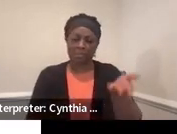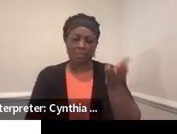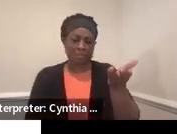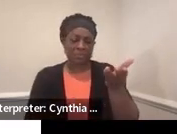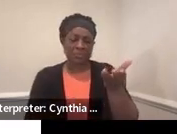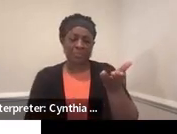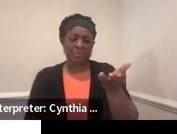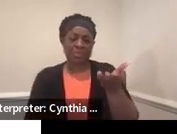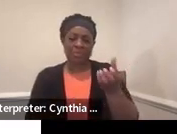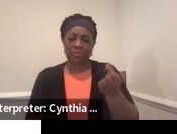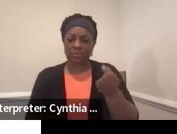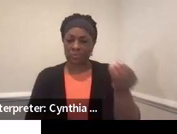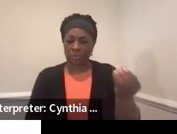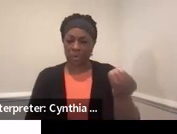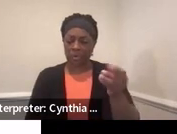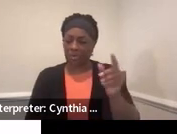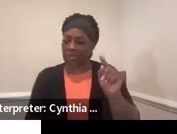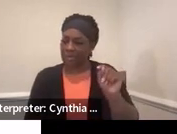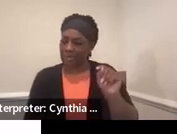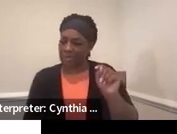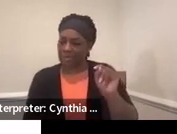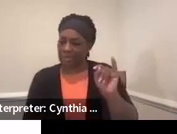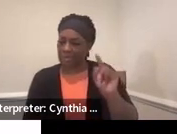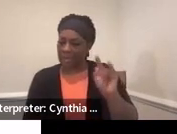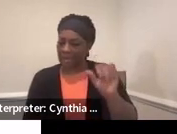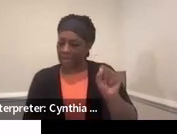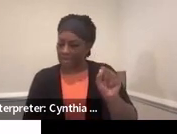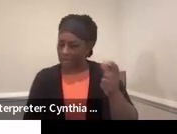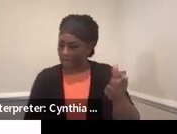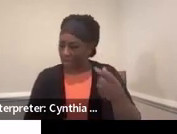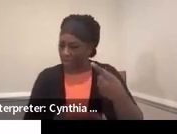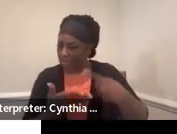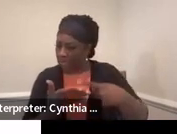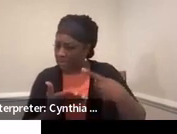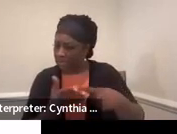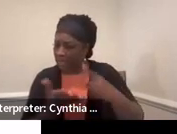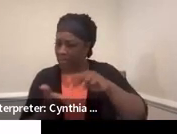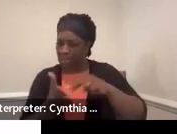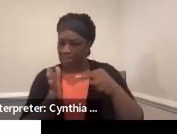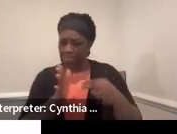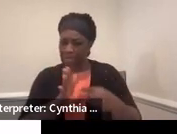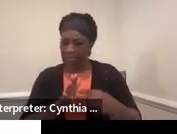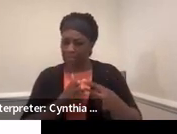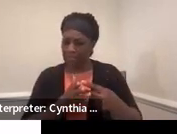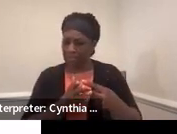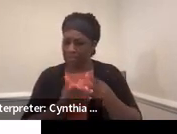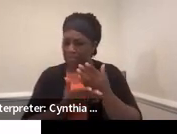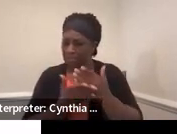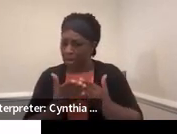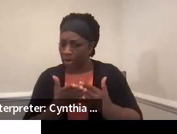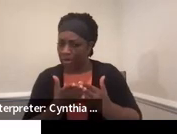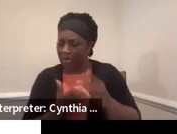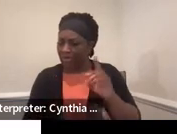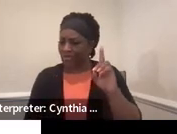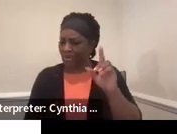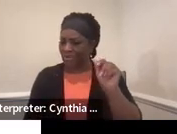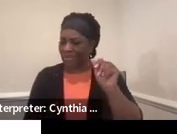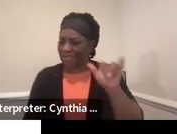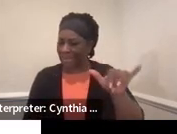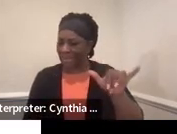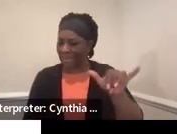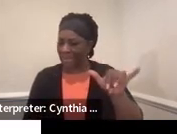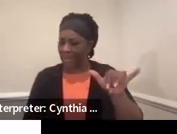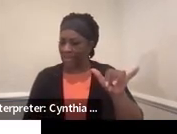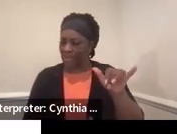So Titus, do you want to come on and talk about the meaningful day piece? And what that all entails?